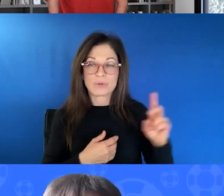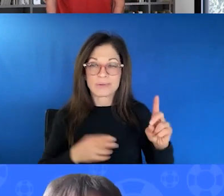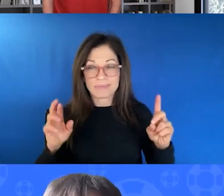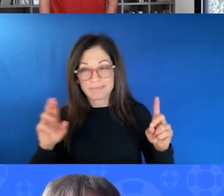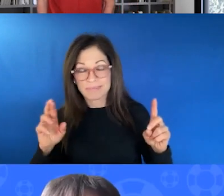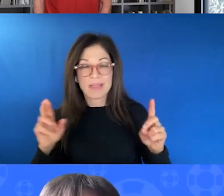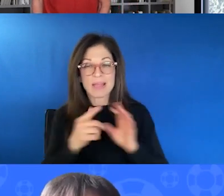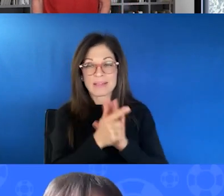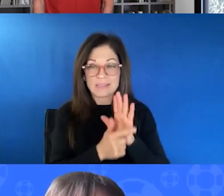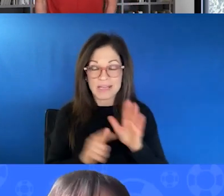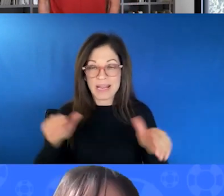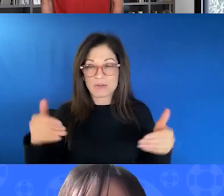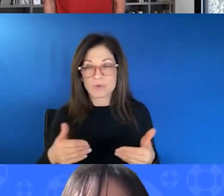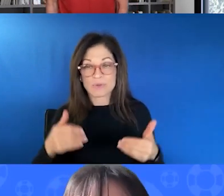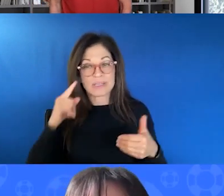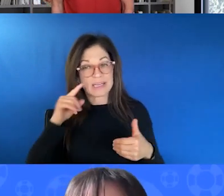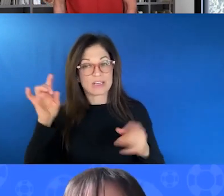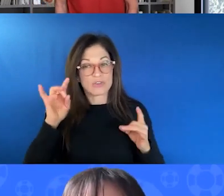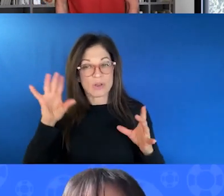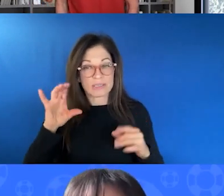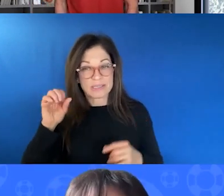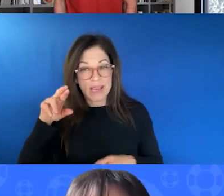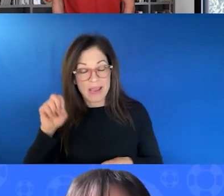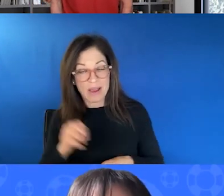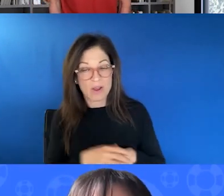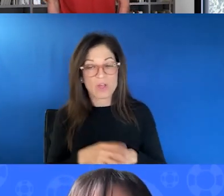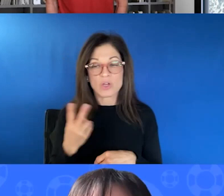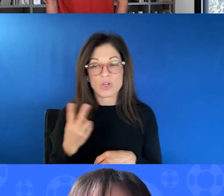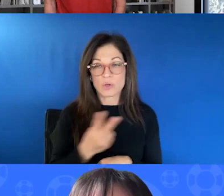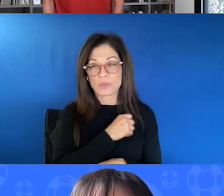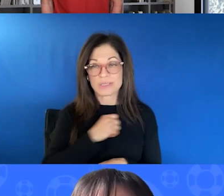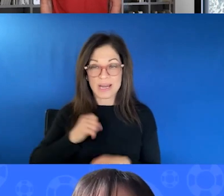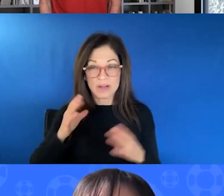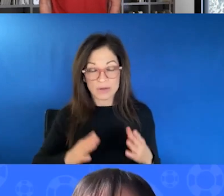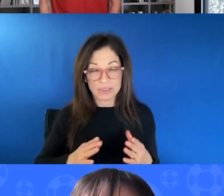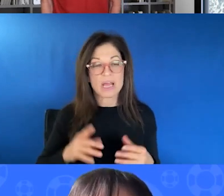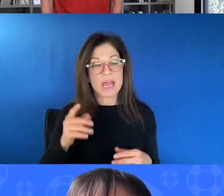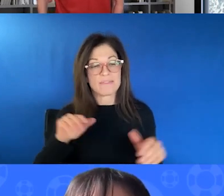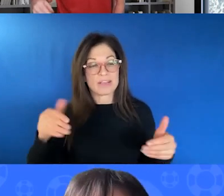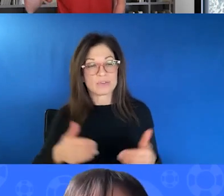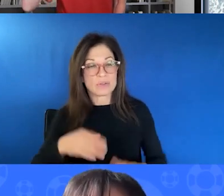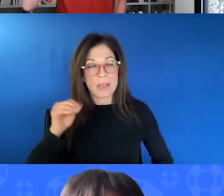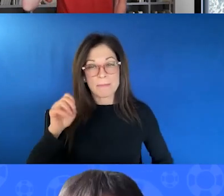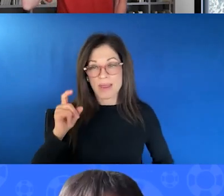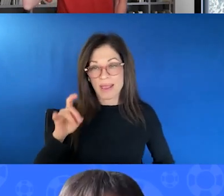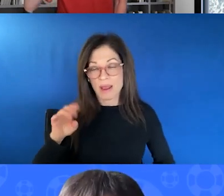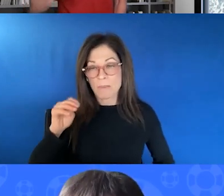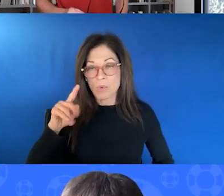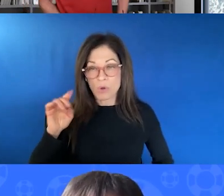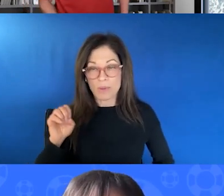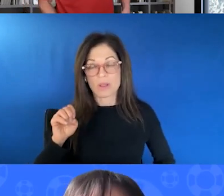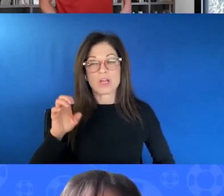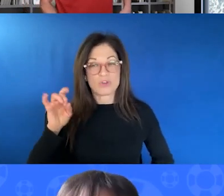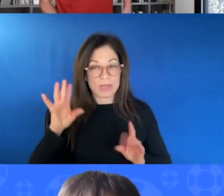in the crisis care world. Senators Cornyn and Cortez Masto introduced the Medicare Mobile Crisis Improvement Act.